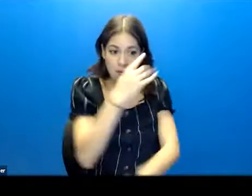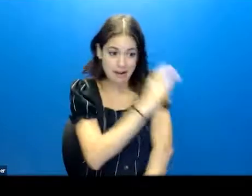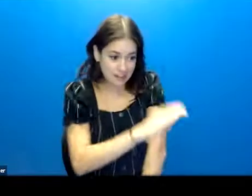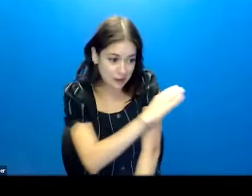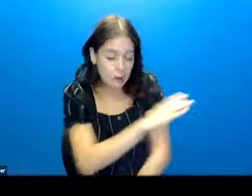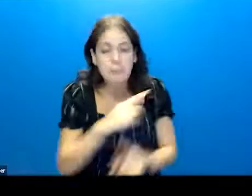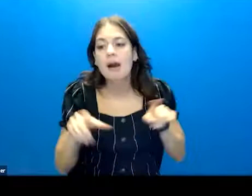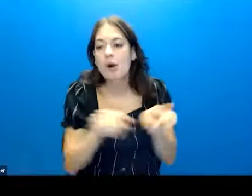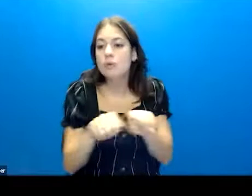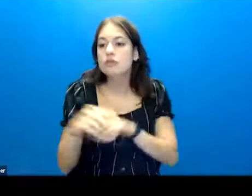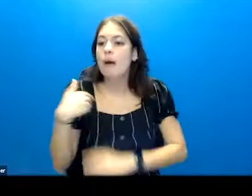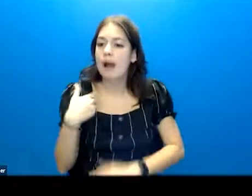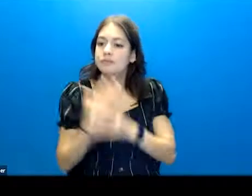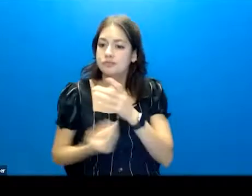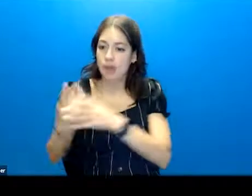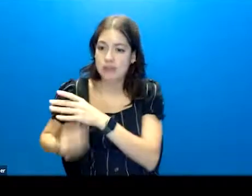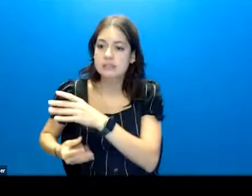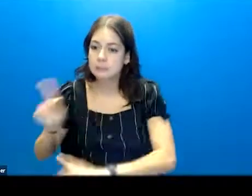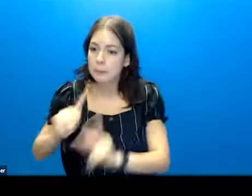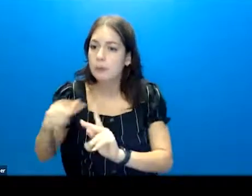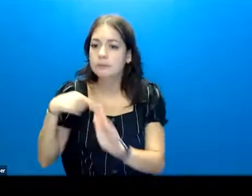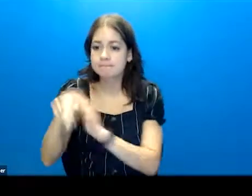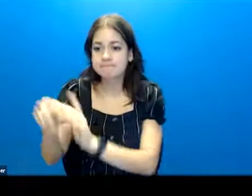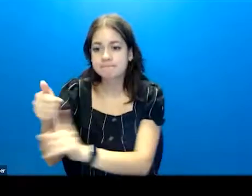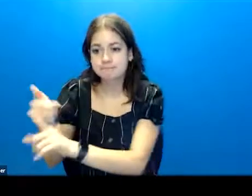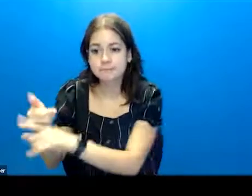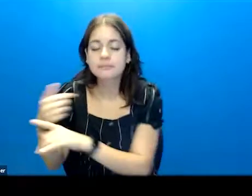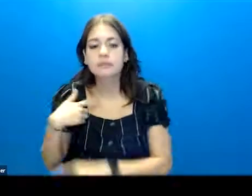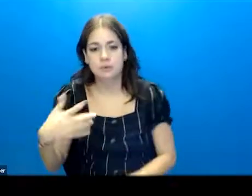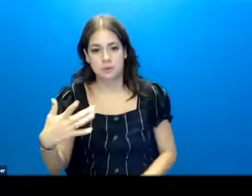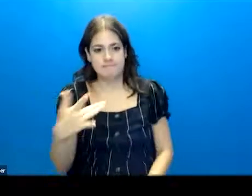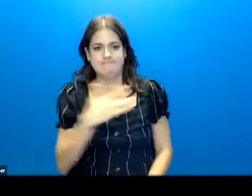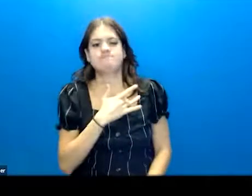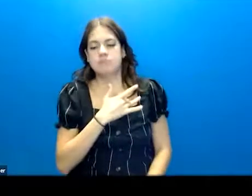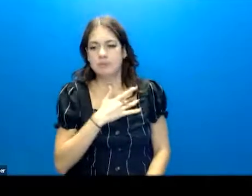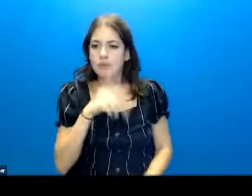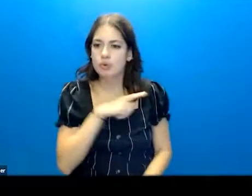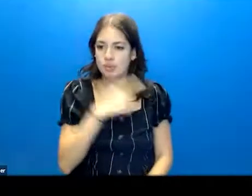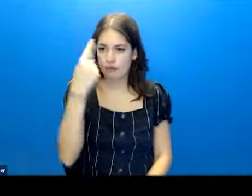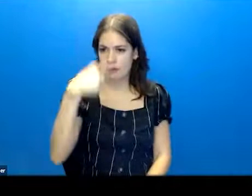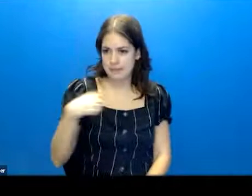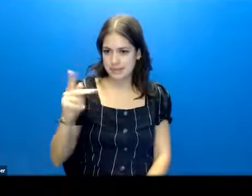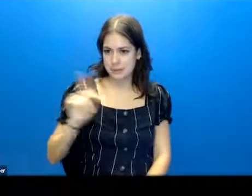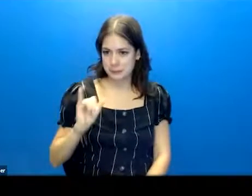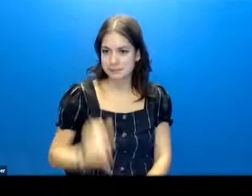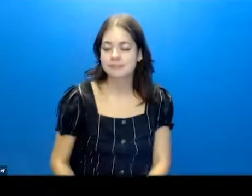but I also have lost folks to suicide. And so it's a personal thing for me as well.